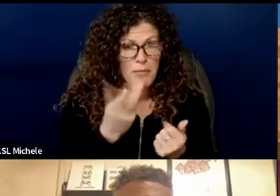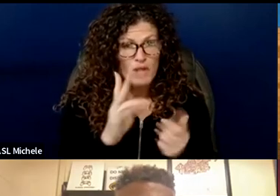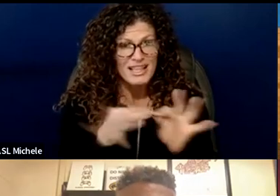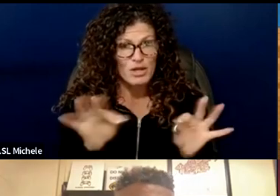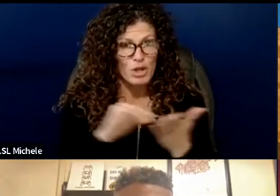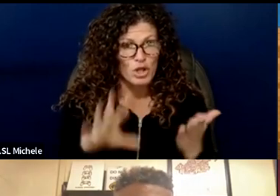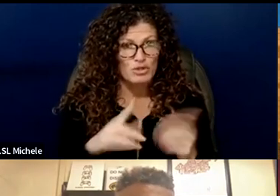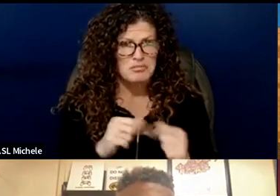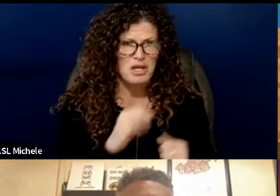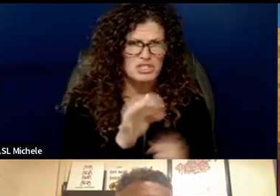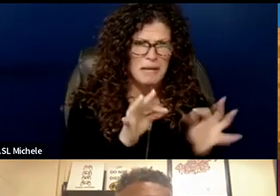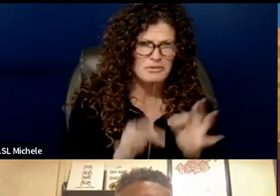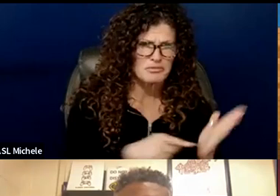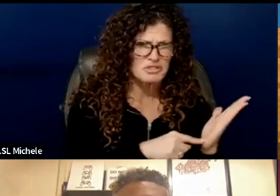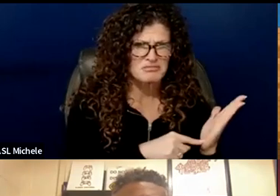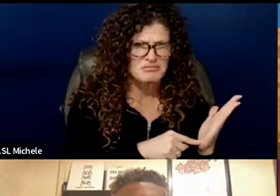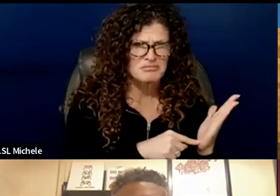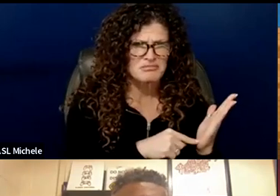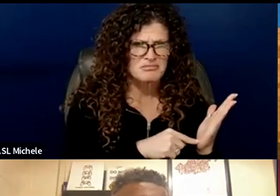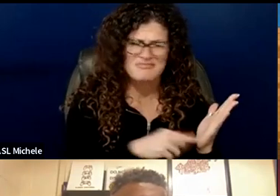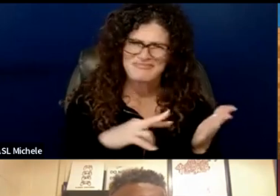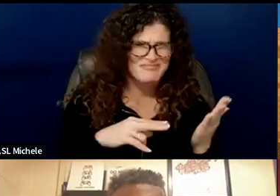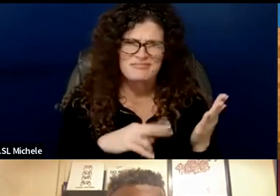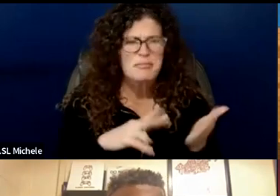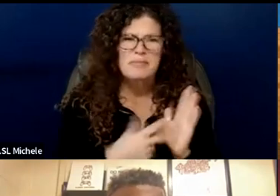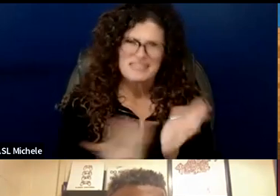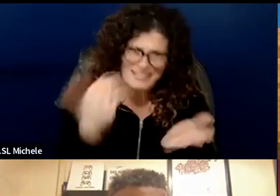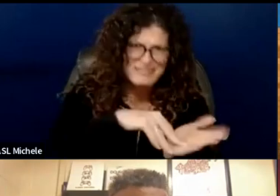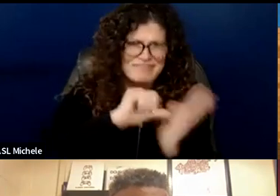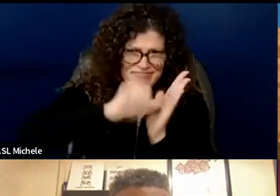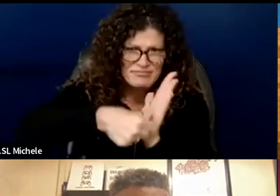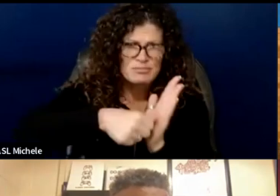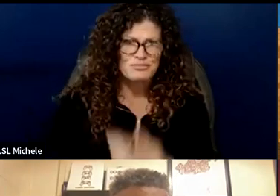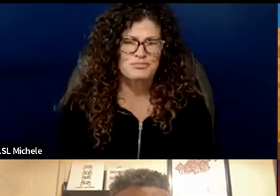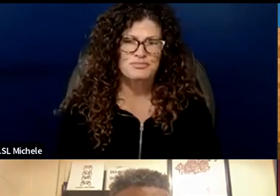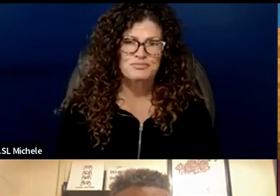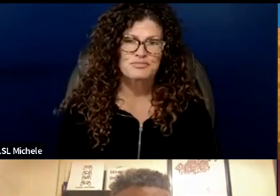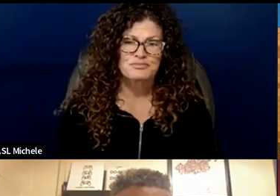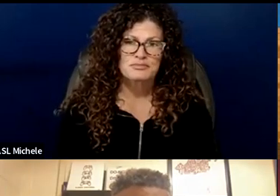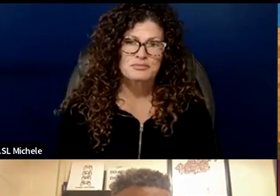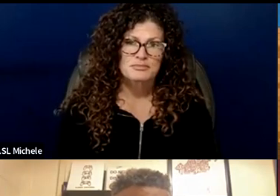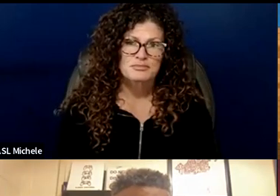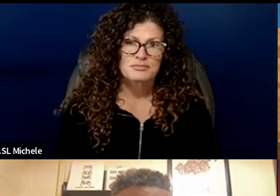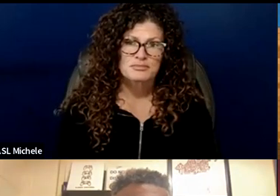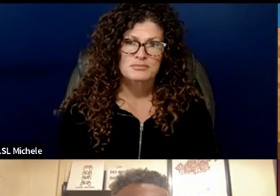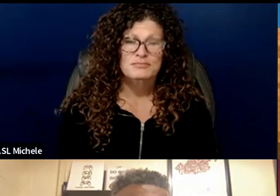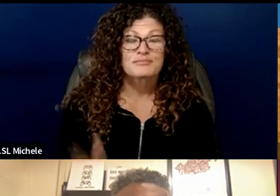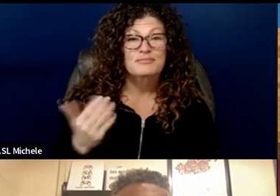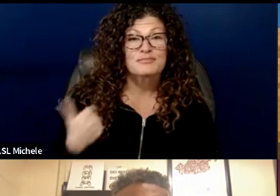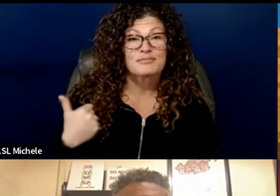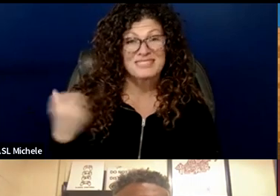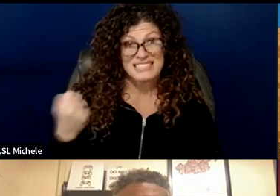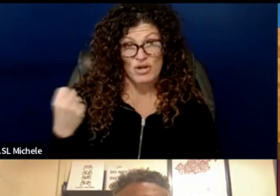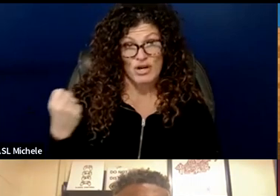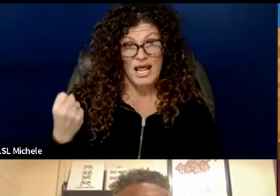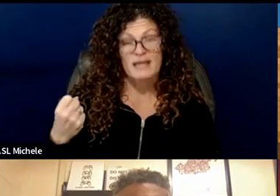description made me feel the need to comment again i spoke from a personal point of view saturday and today